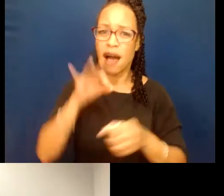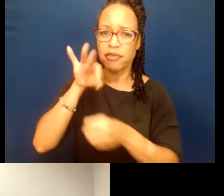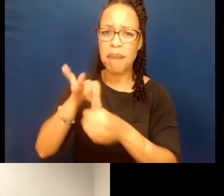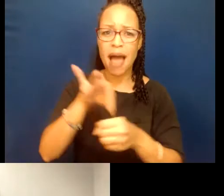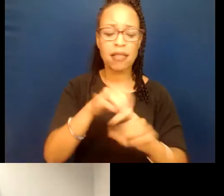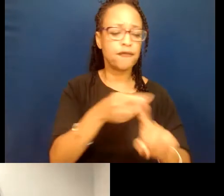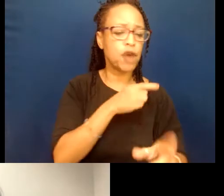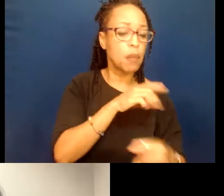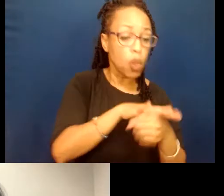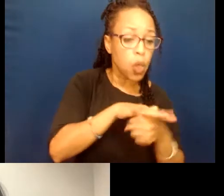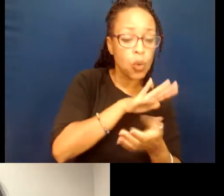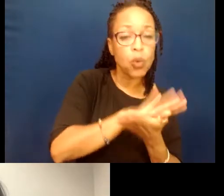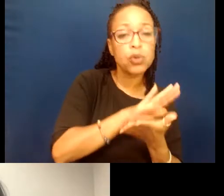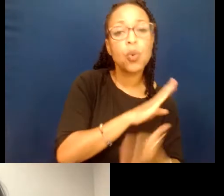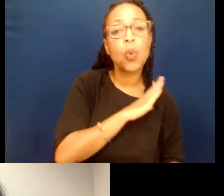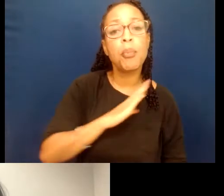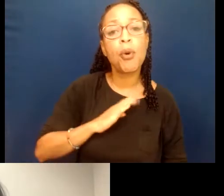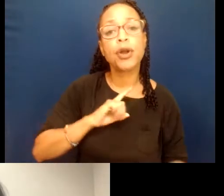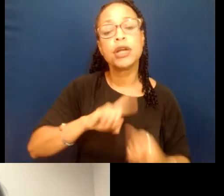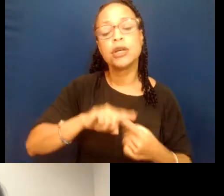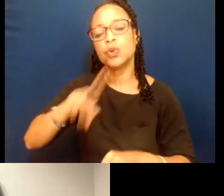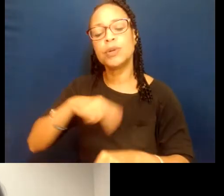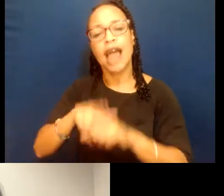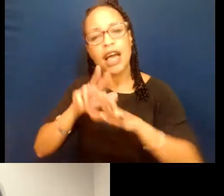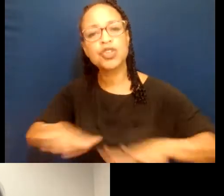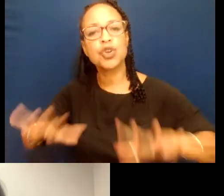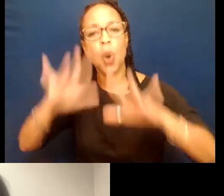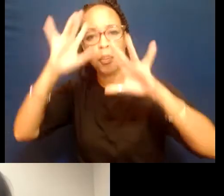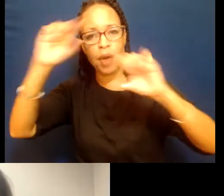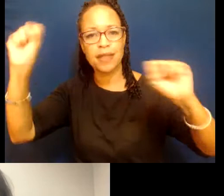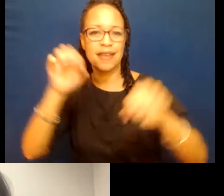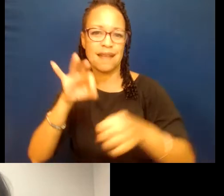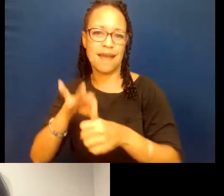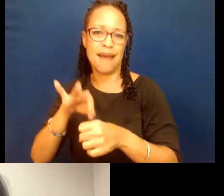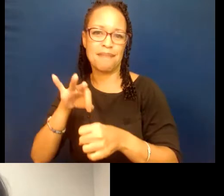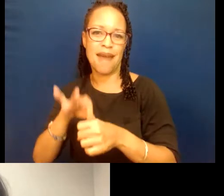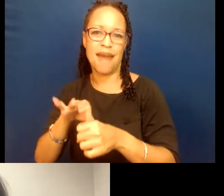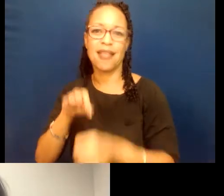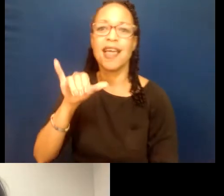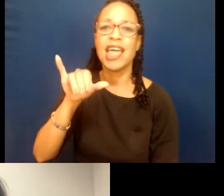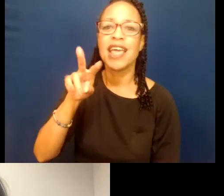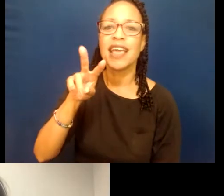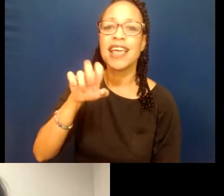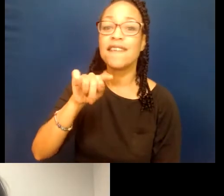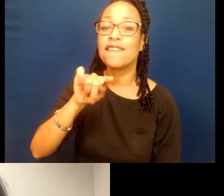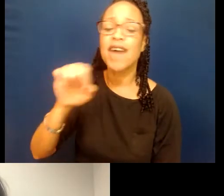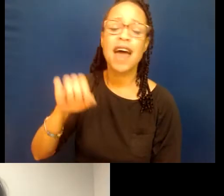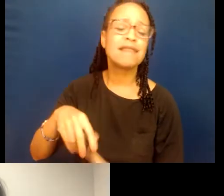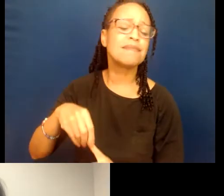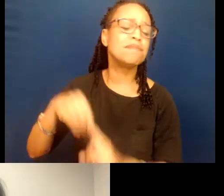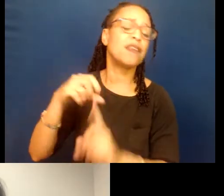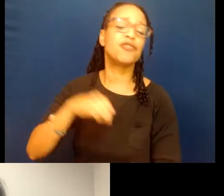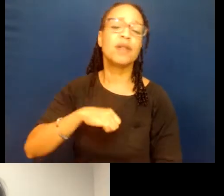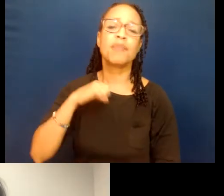local school board races to national presidential campaigns. Yvette is especially proud of how